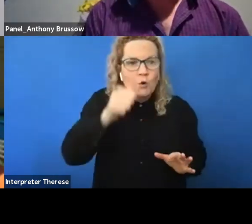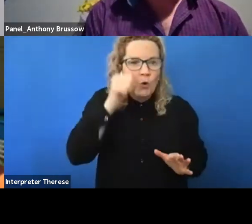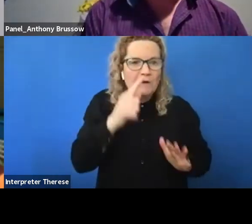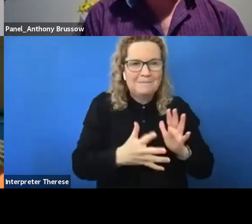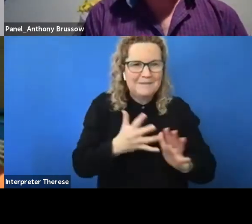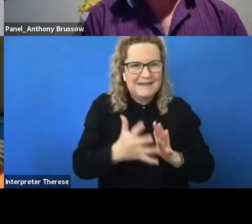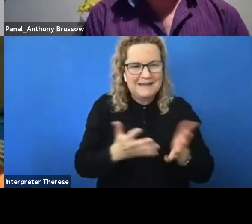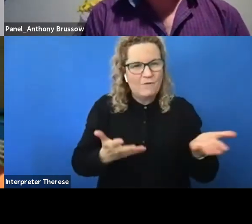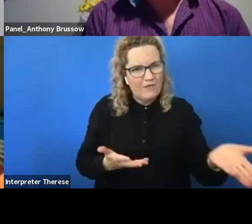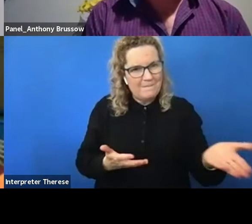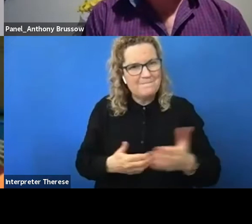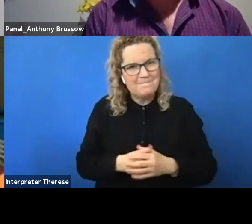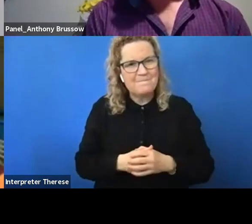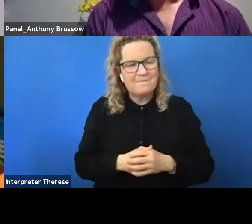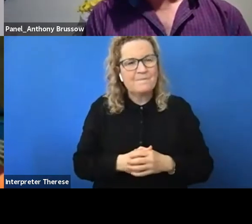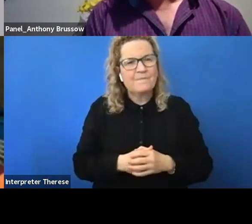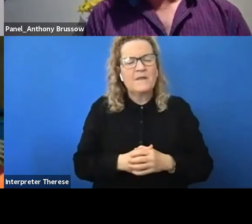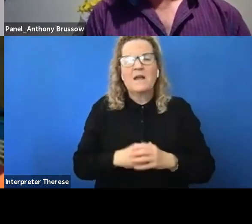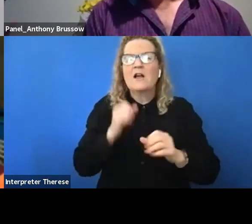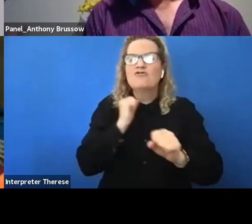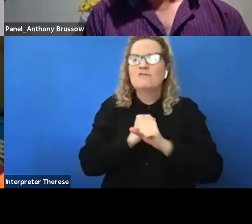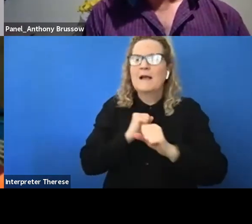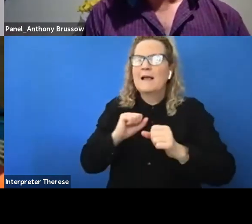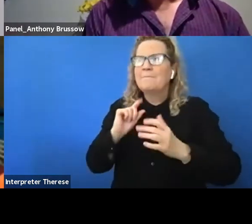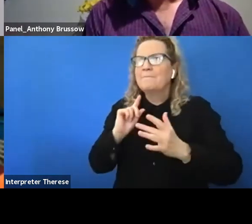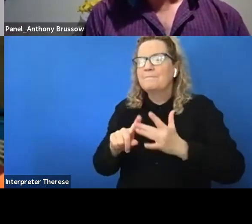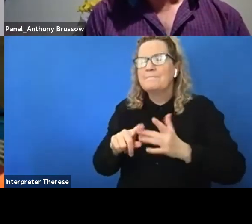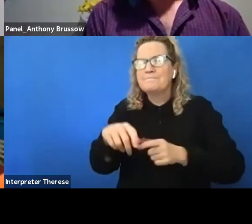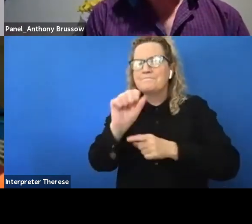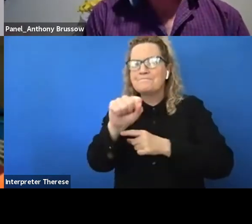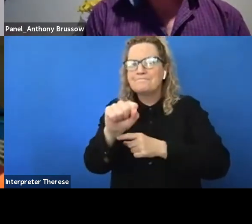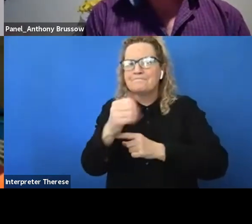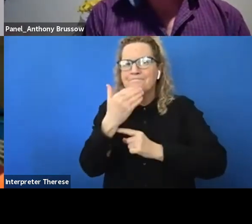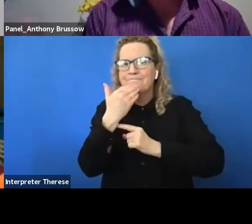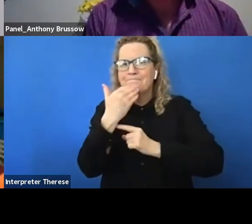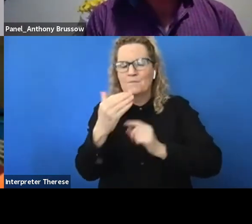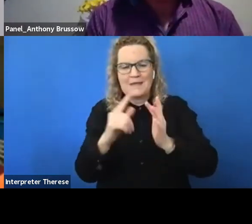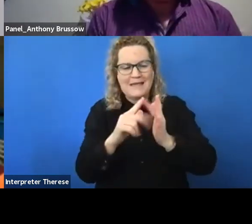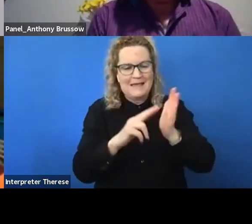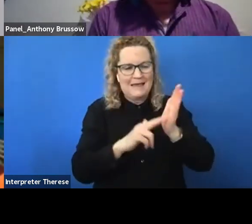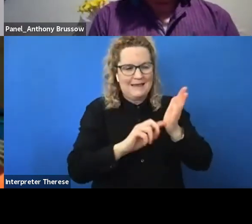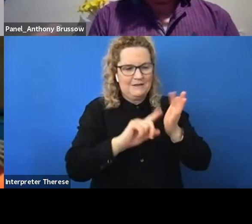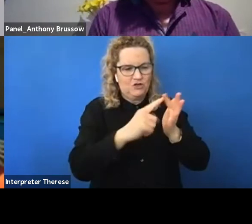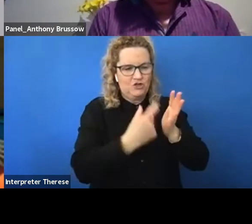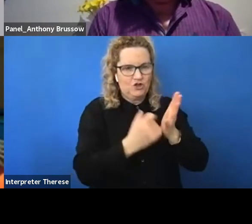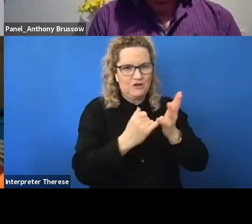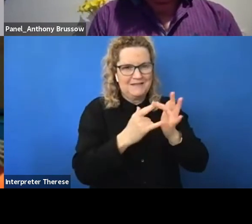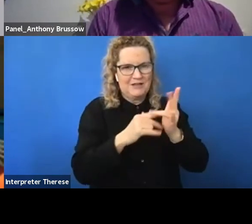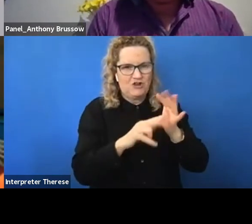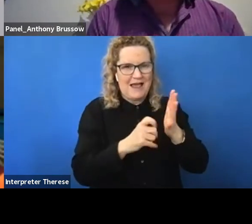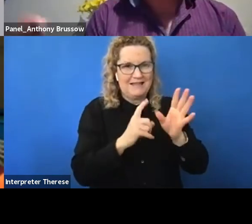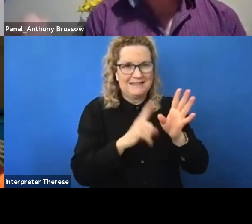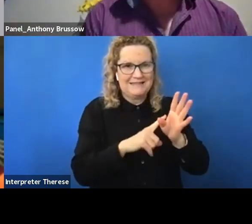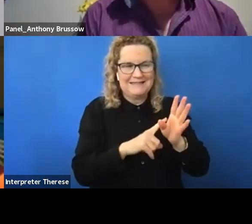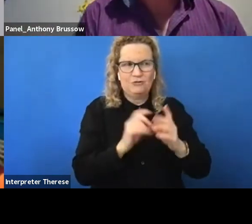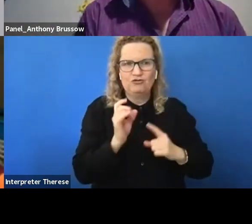You would go best. thank you for that, because it is the intersectionality is so critical. And the other thing about disability is